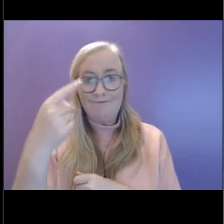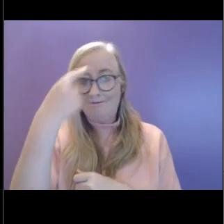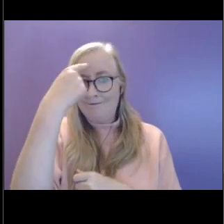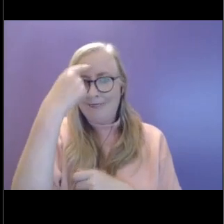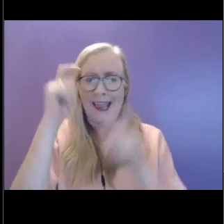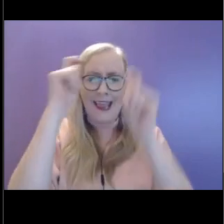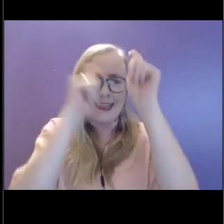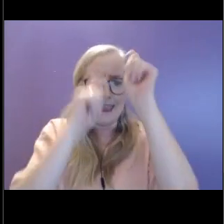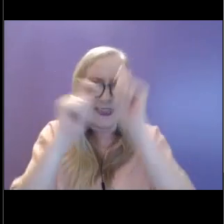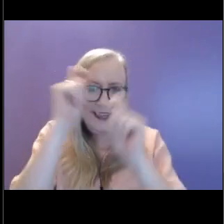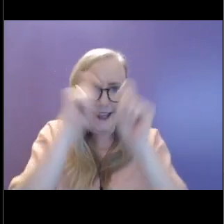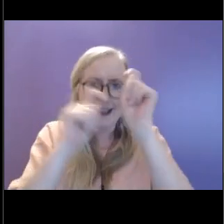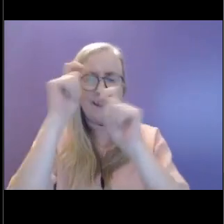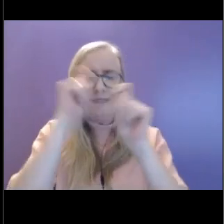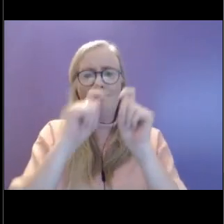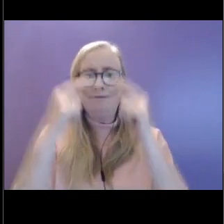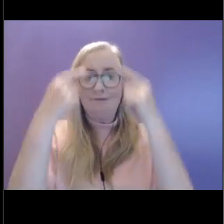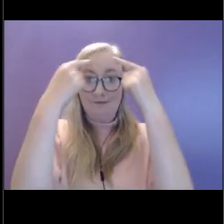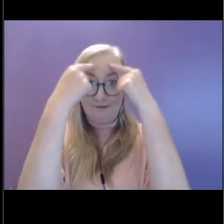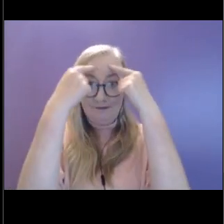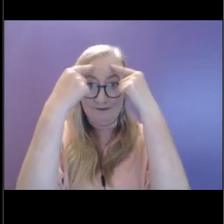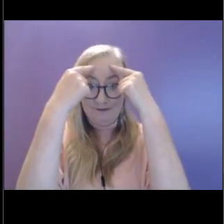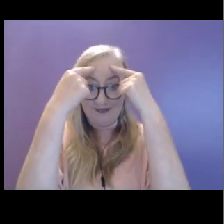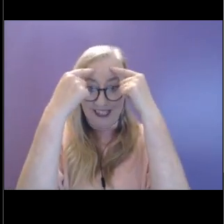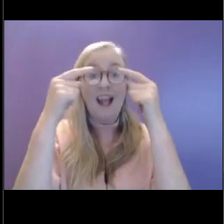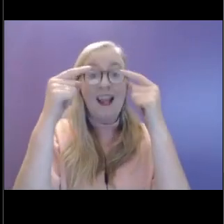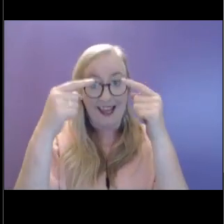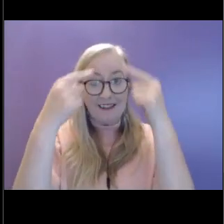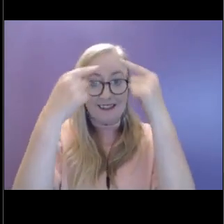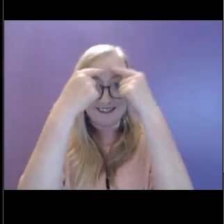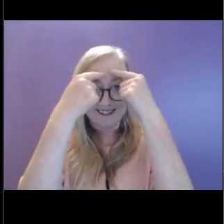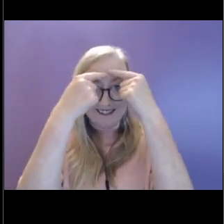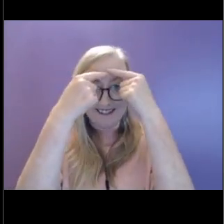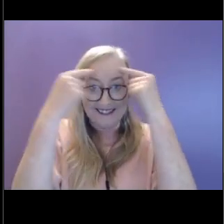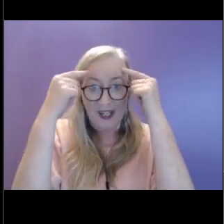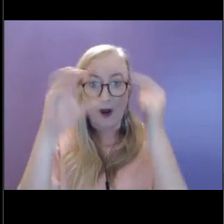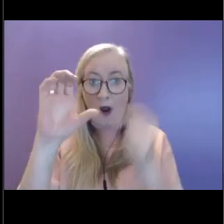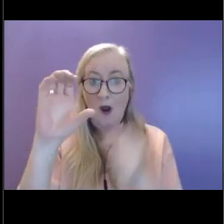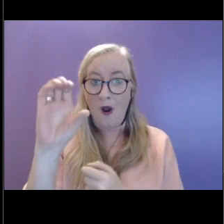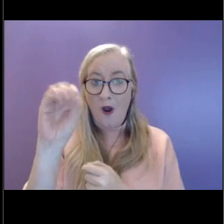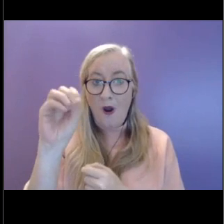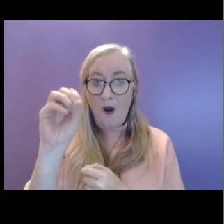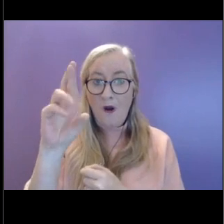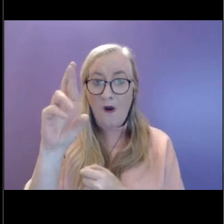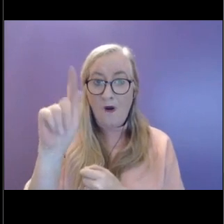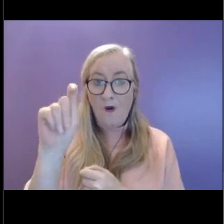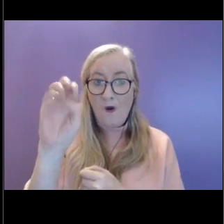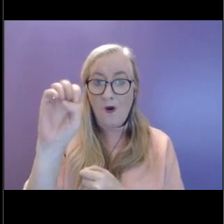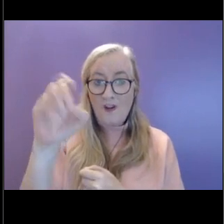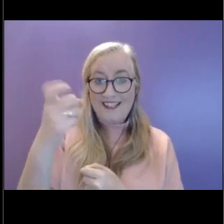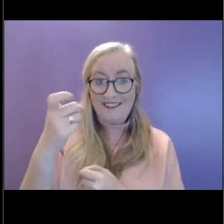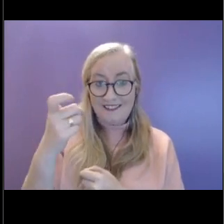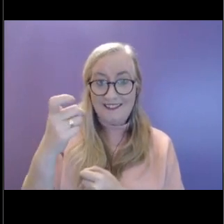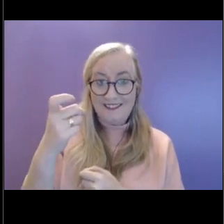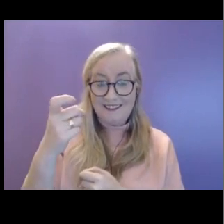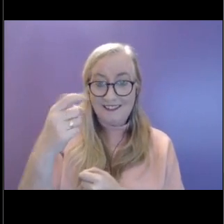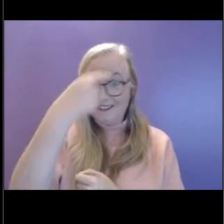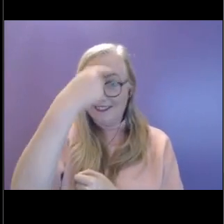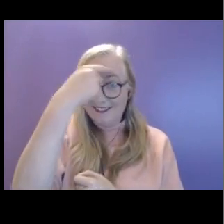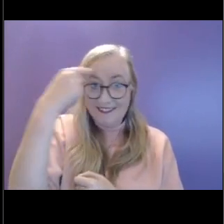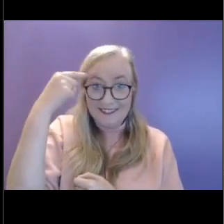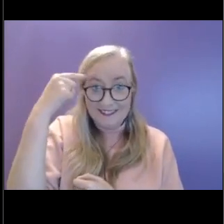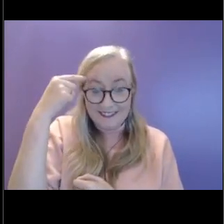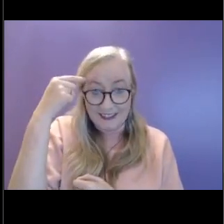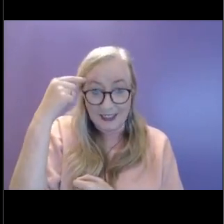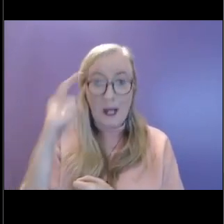clearly, thinking logically, it's probably that newer part, the prefrontal cortex at work. But the, the,